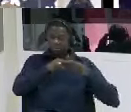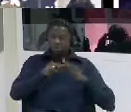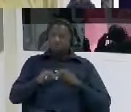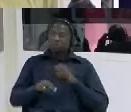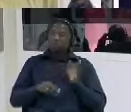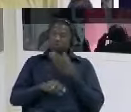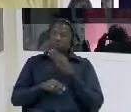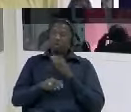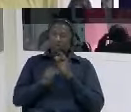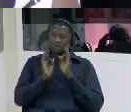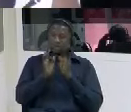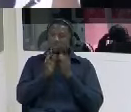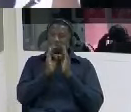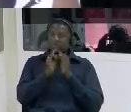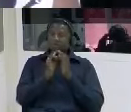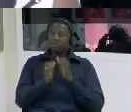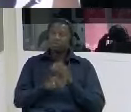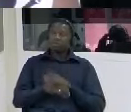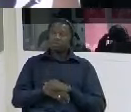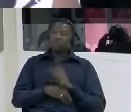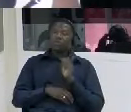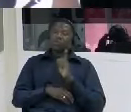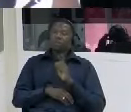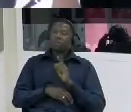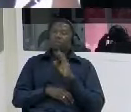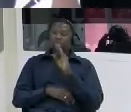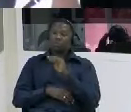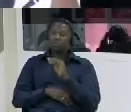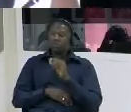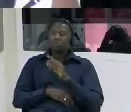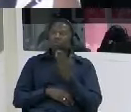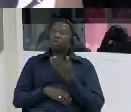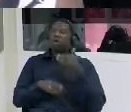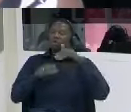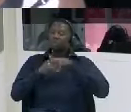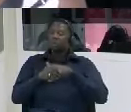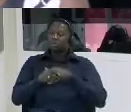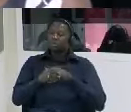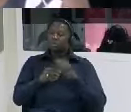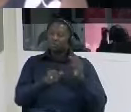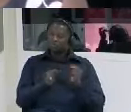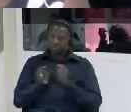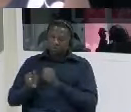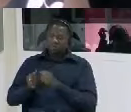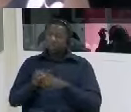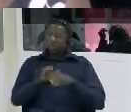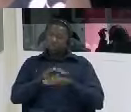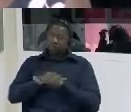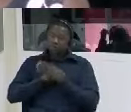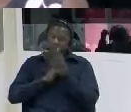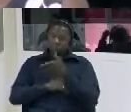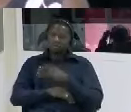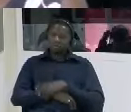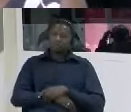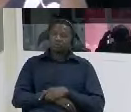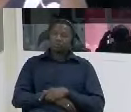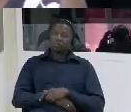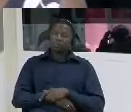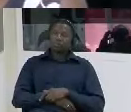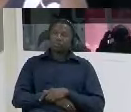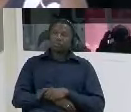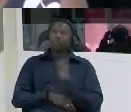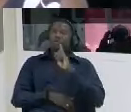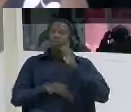what what he have done during the coup plot what about mustapha low and aliulu